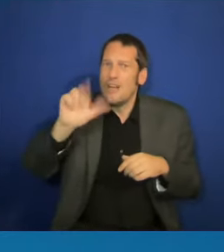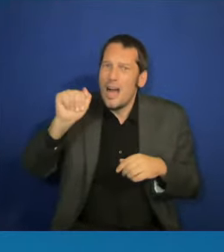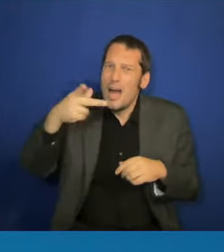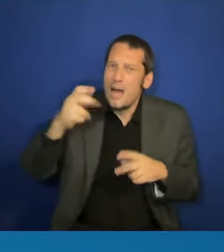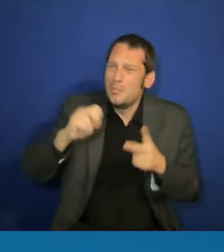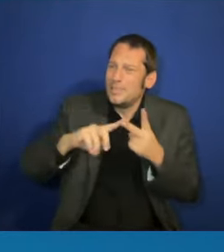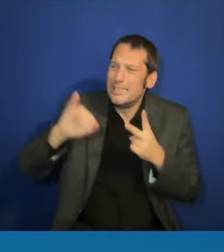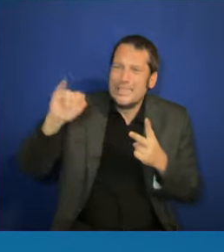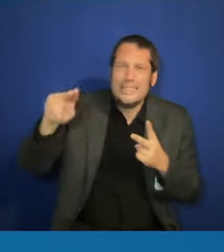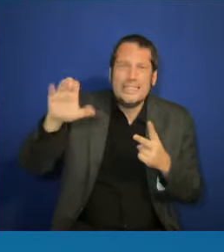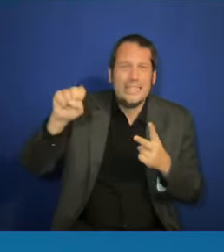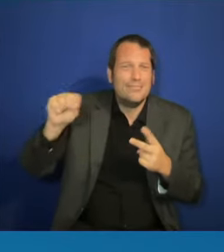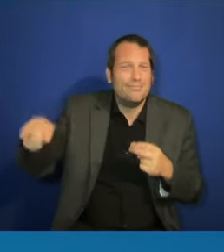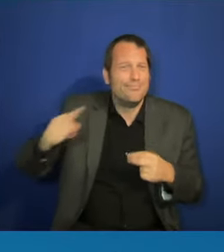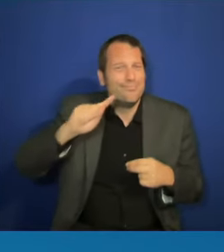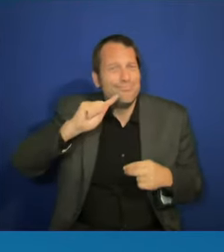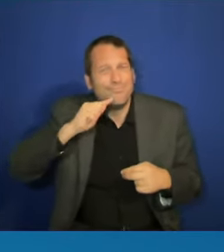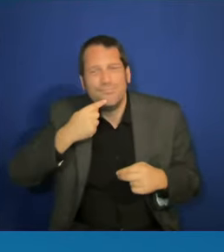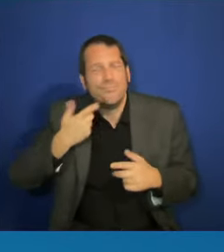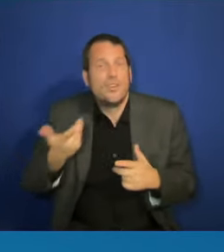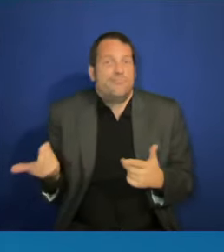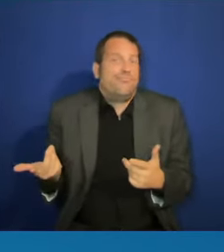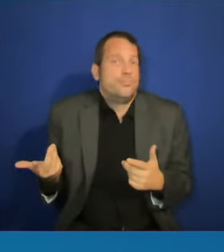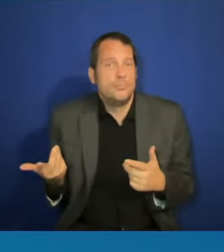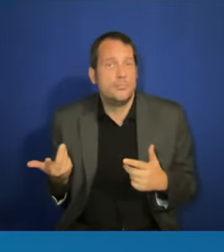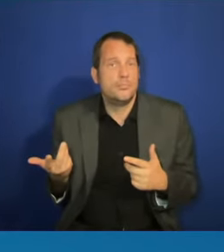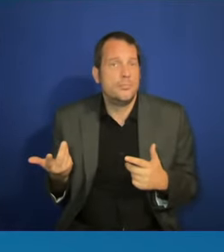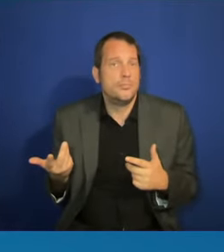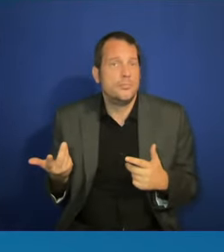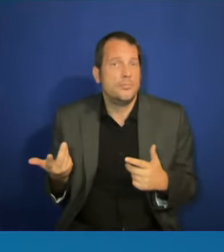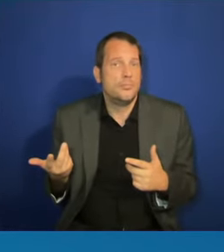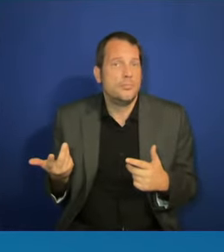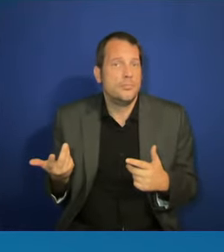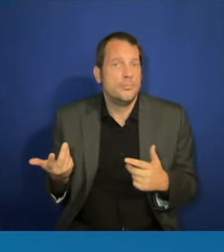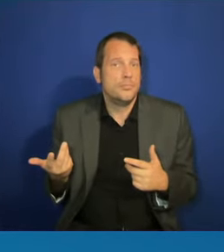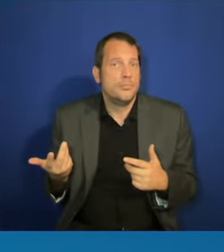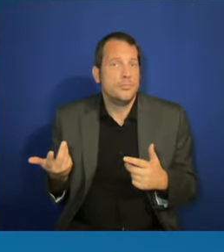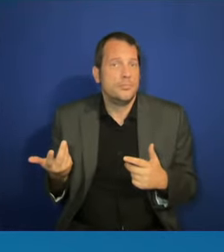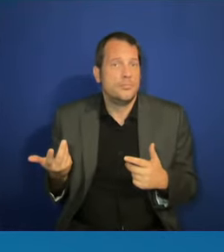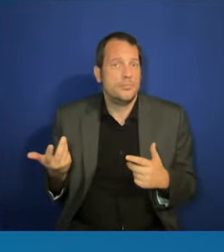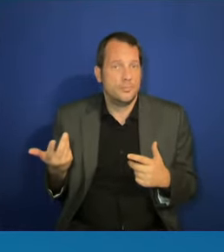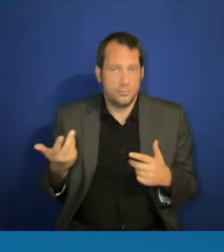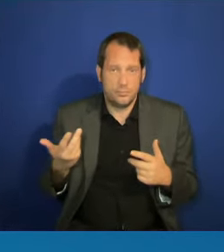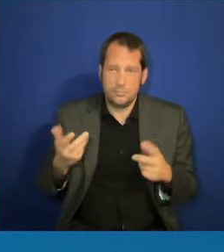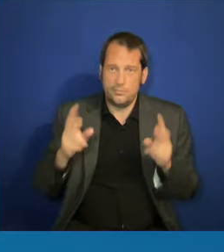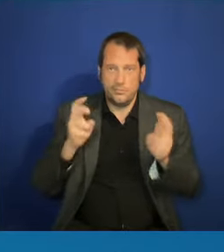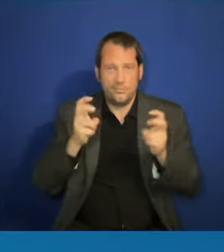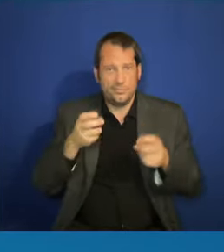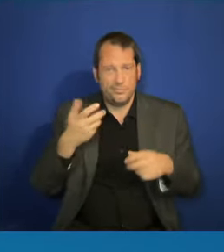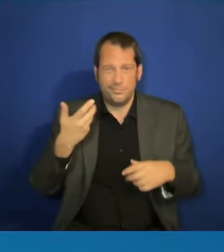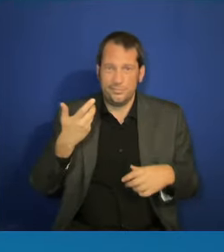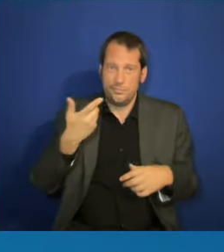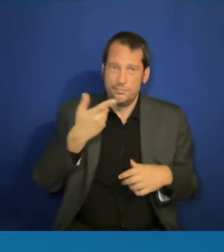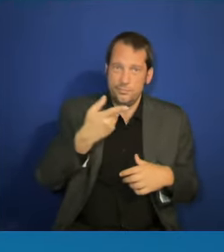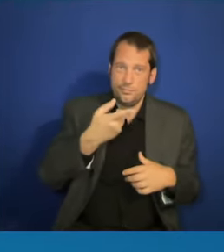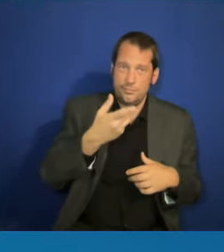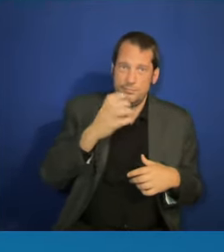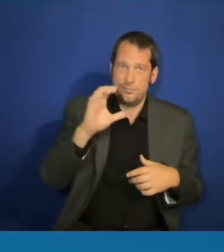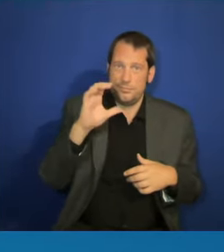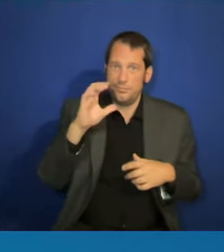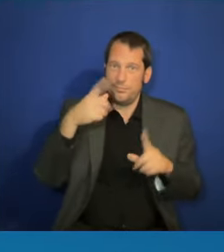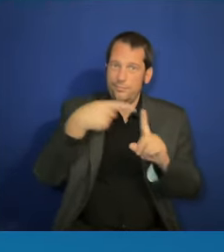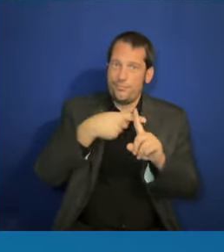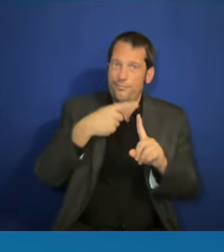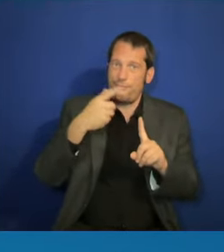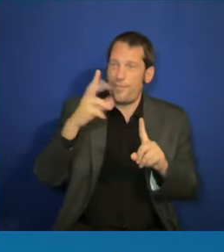a crime of violence to their body, a violation to their body, that the government would tell her, and you